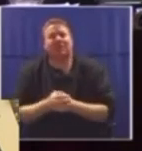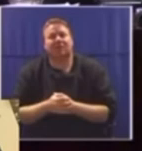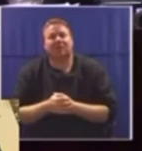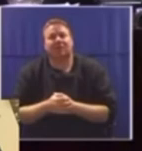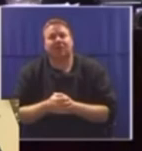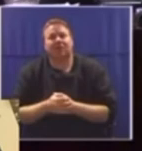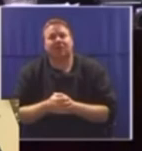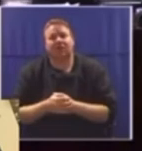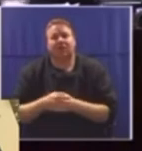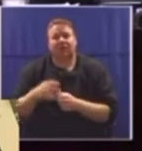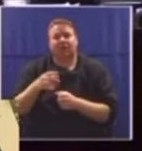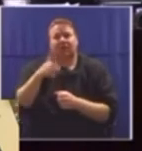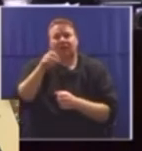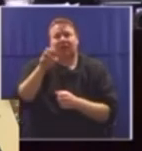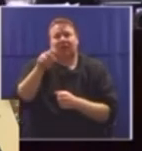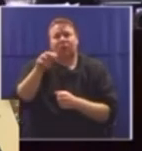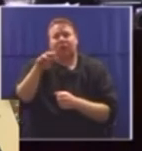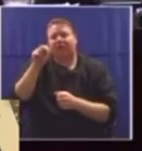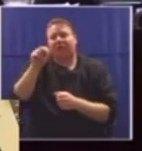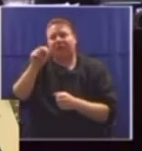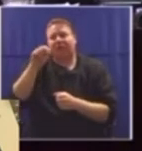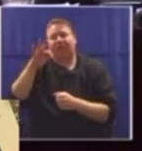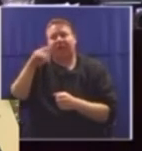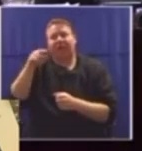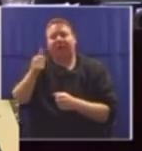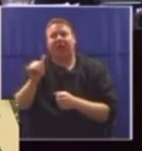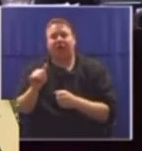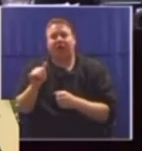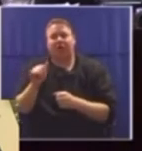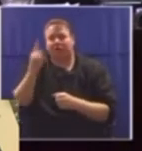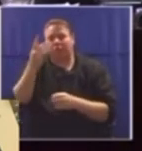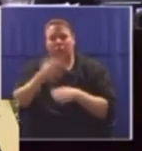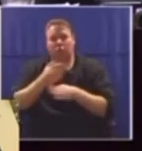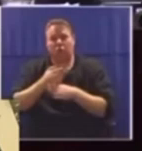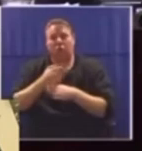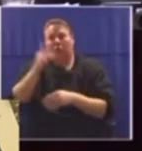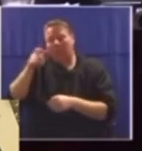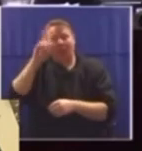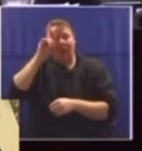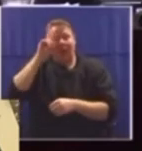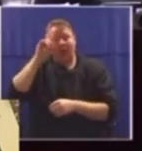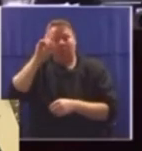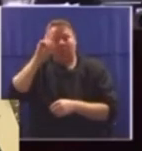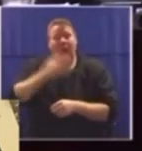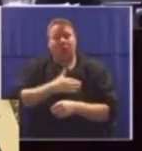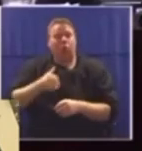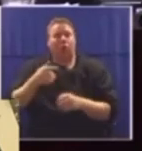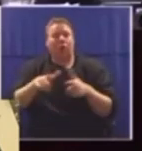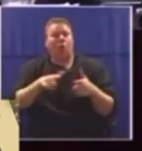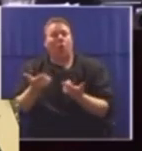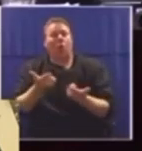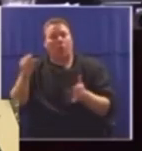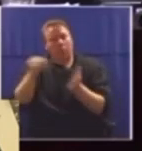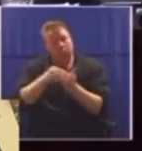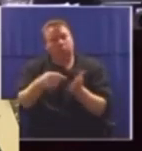as Jezreep Fing, the first Black attorney to be admitted. Their work has not been in vain. There are numerous challenges confronting